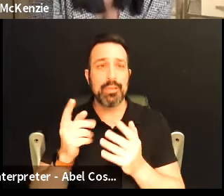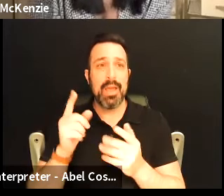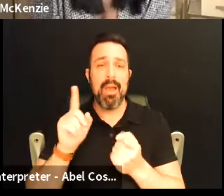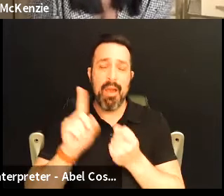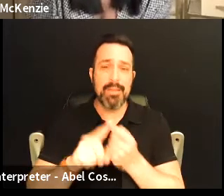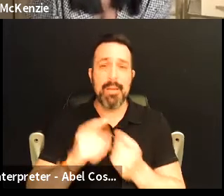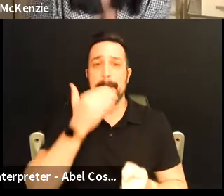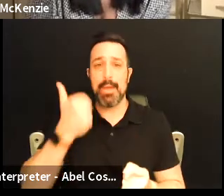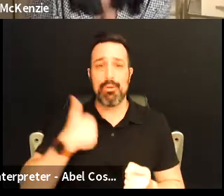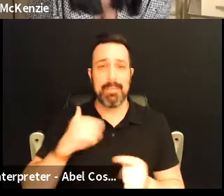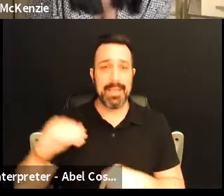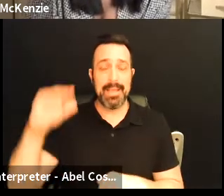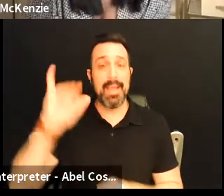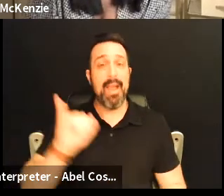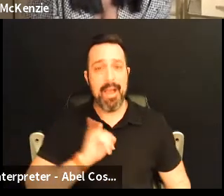me hey